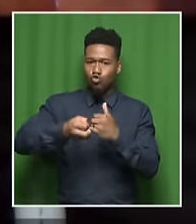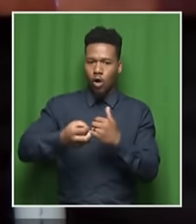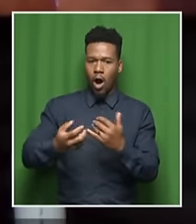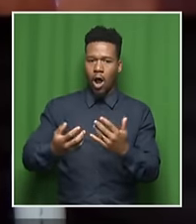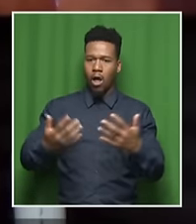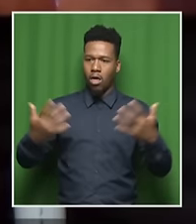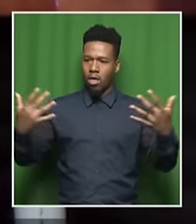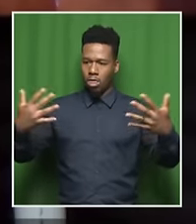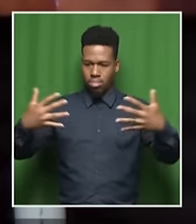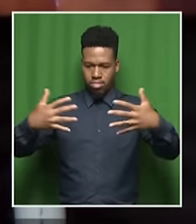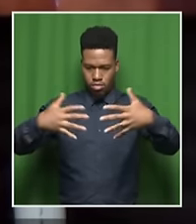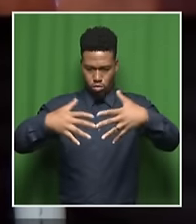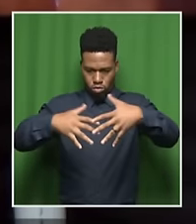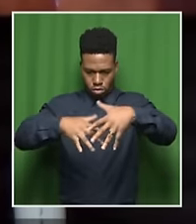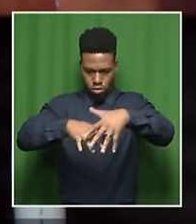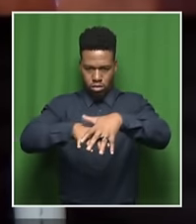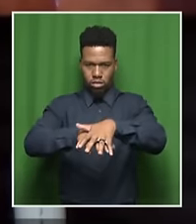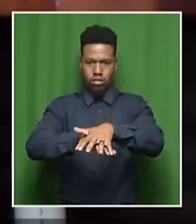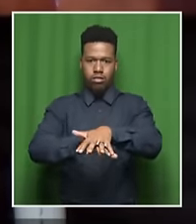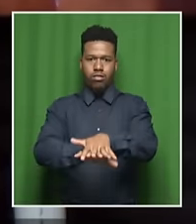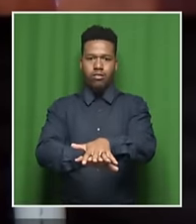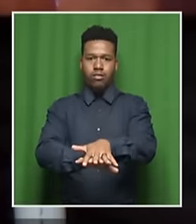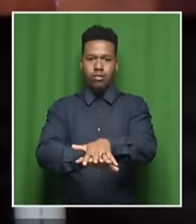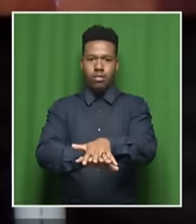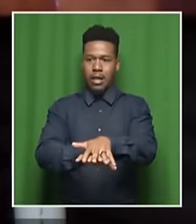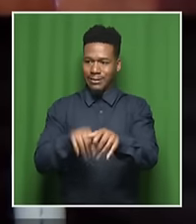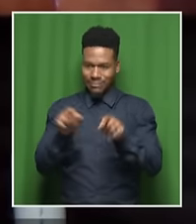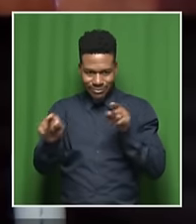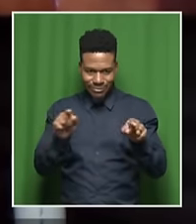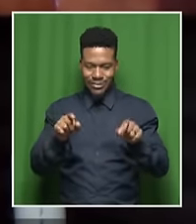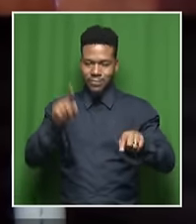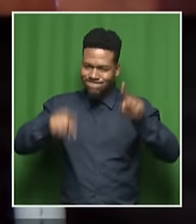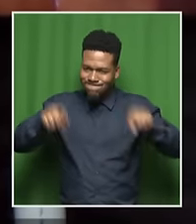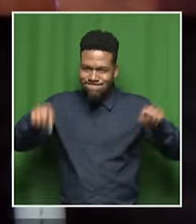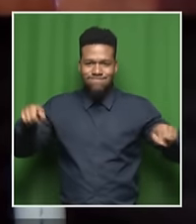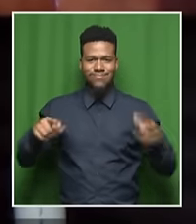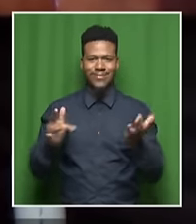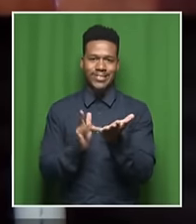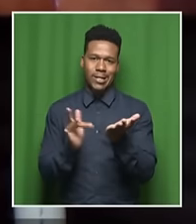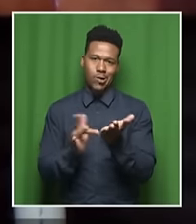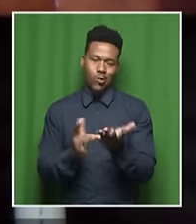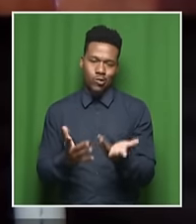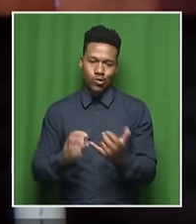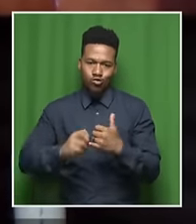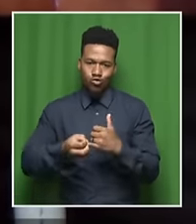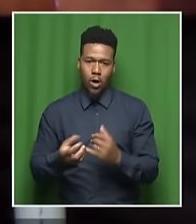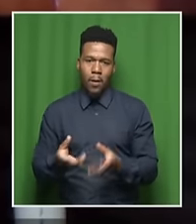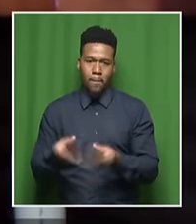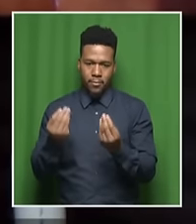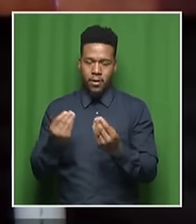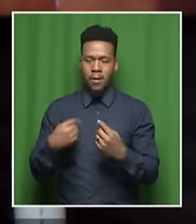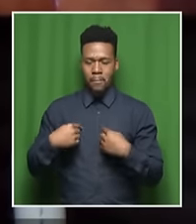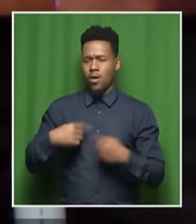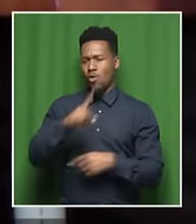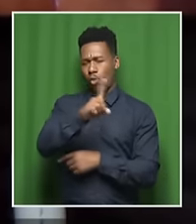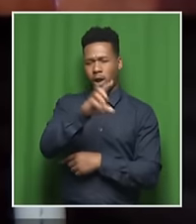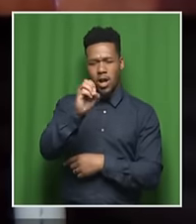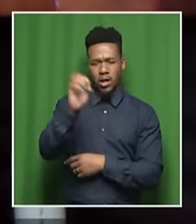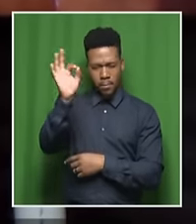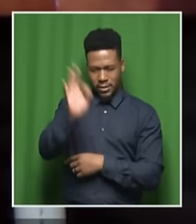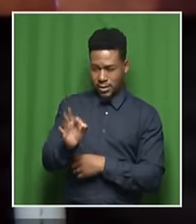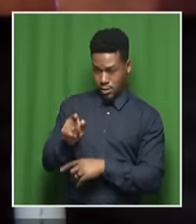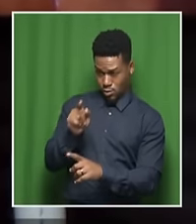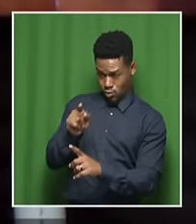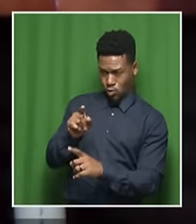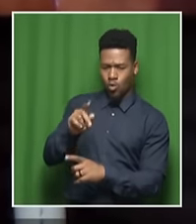technologies into a package of solutions over time. So, Komatsu, 100%, you're in the right place